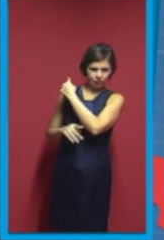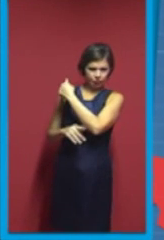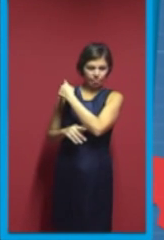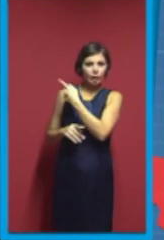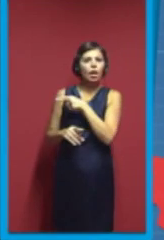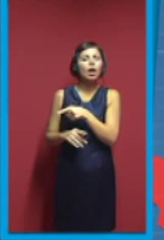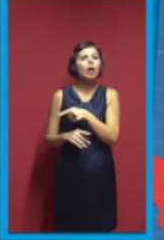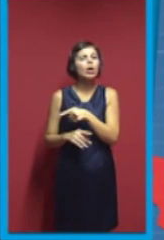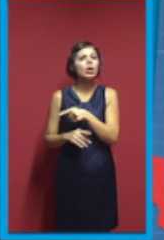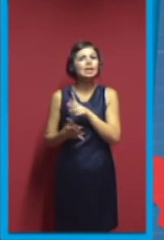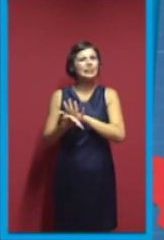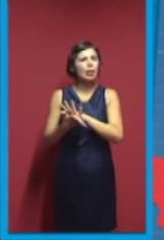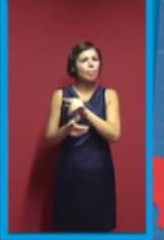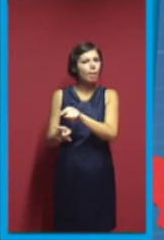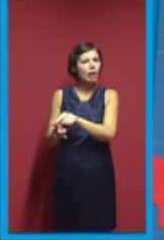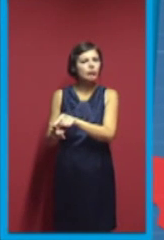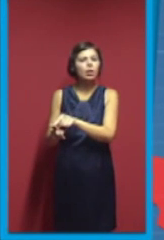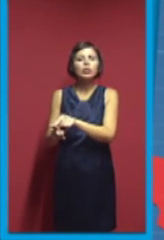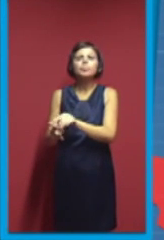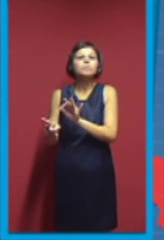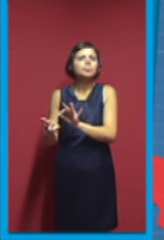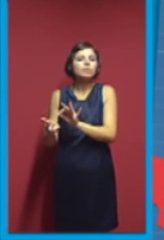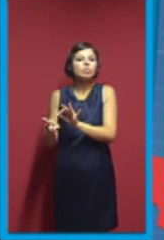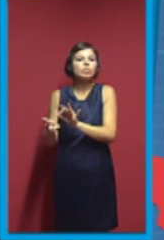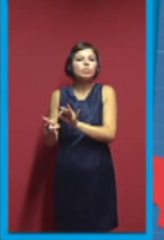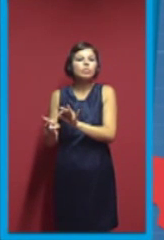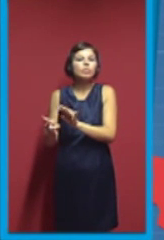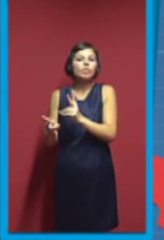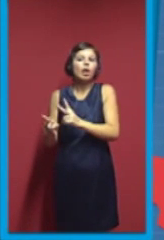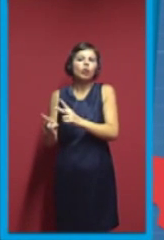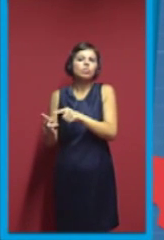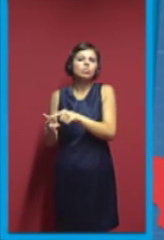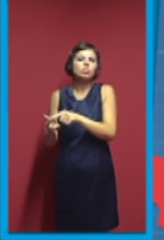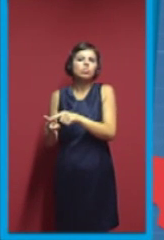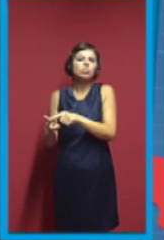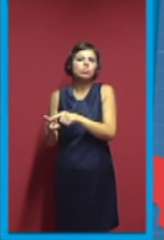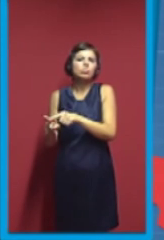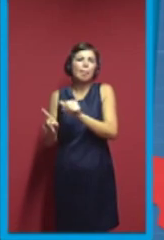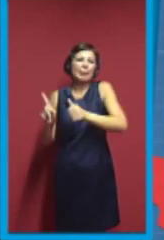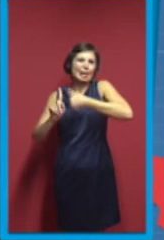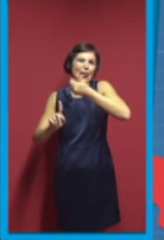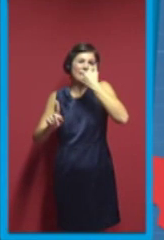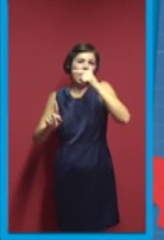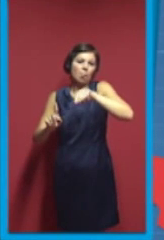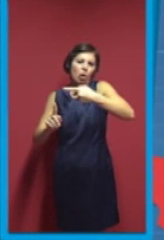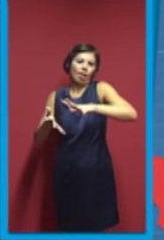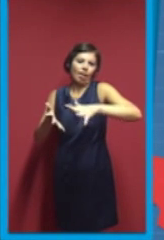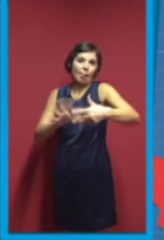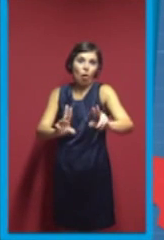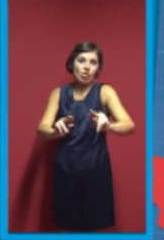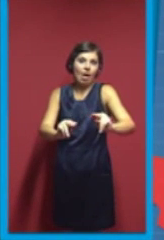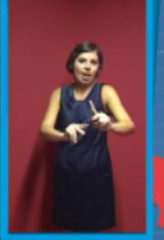So, it was still a really important printer. It was succeeded by Mendel.